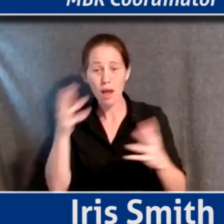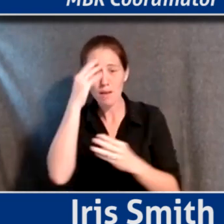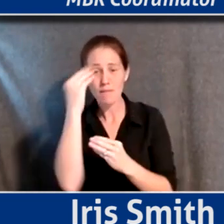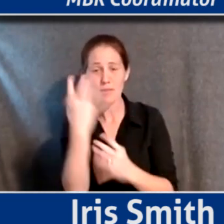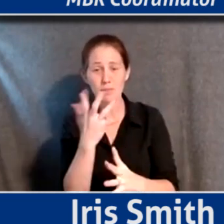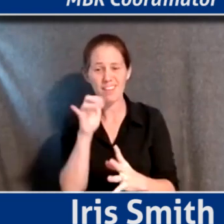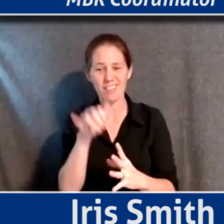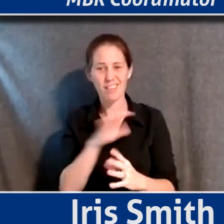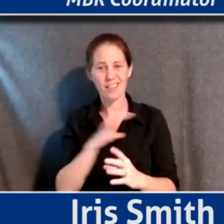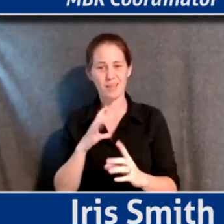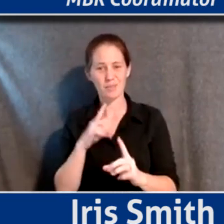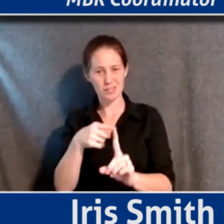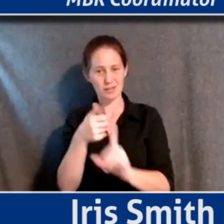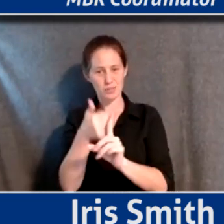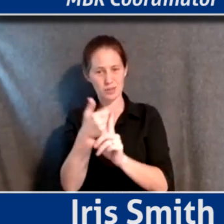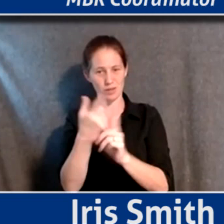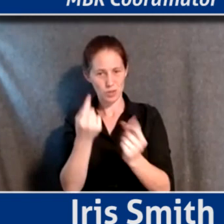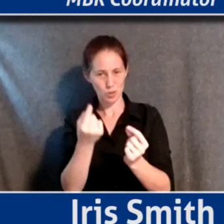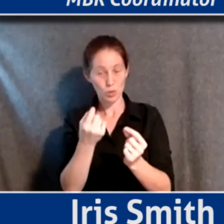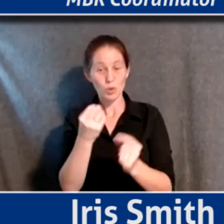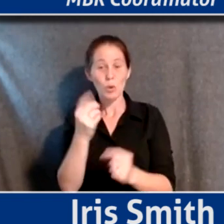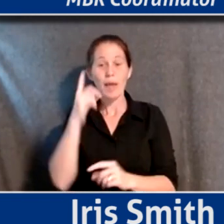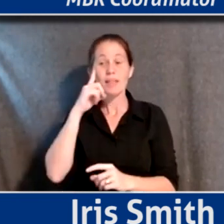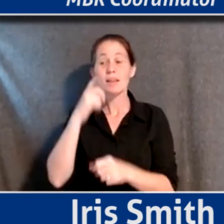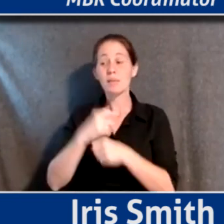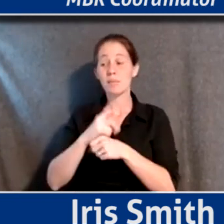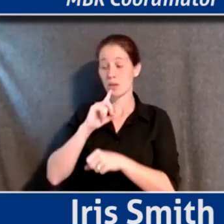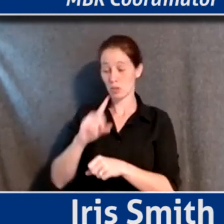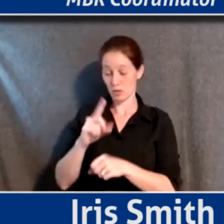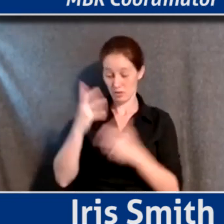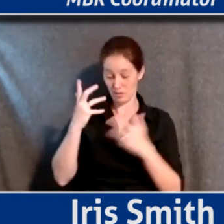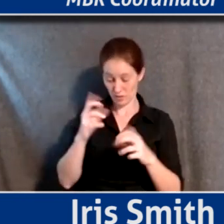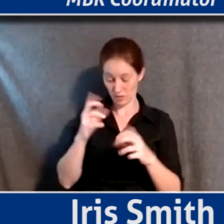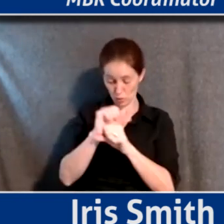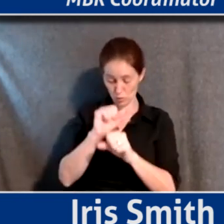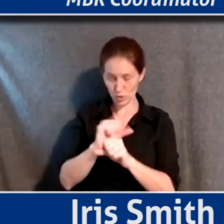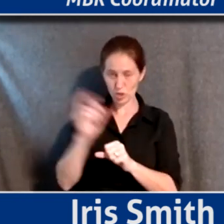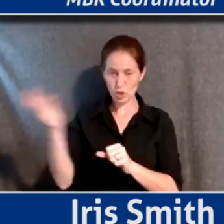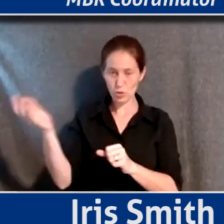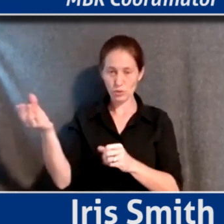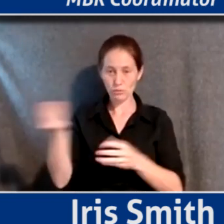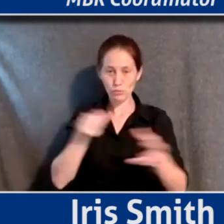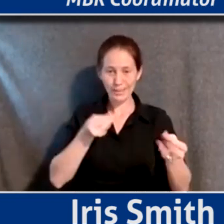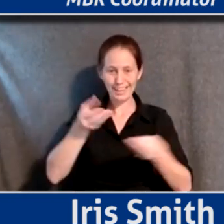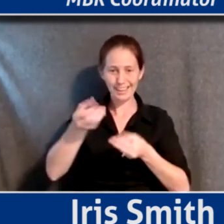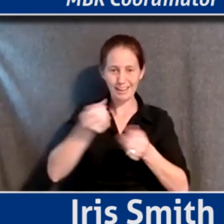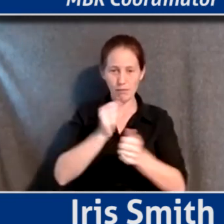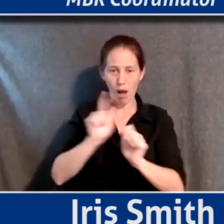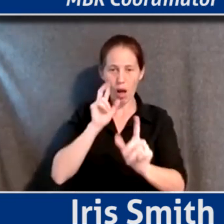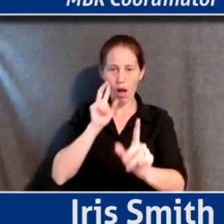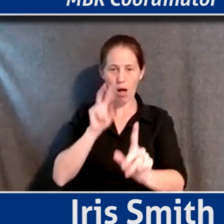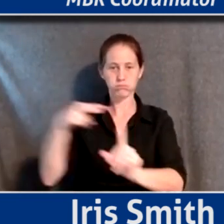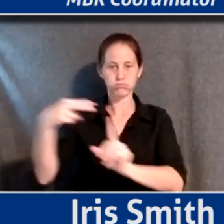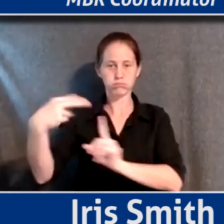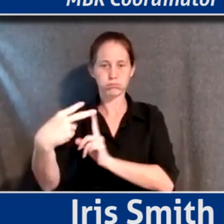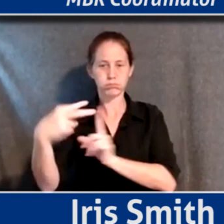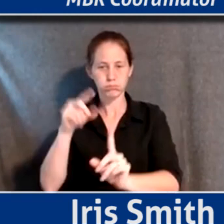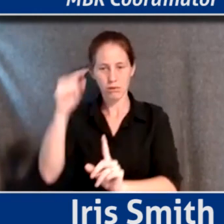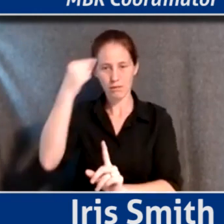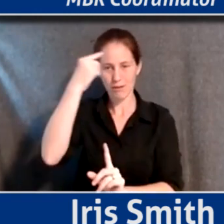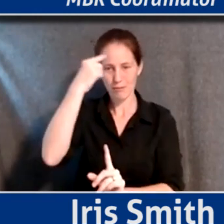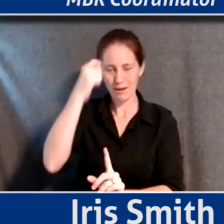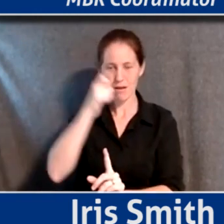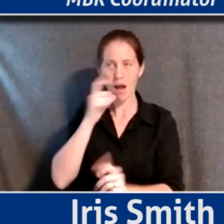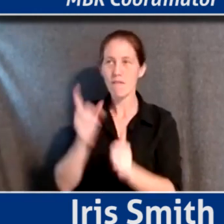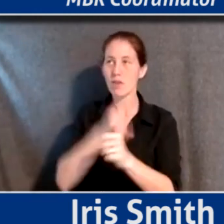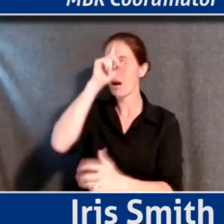that commission had. And so I think making sure when you're doing this work that you're bringing in all aspects of government, not just the ones that might first come to